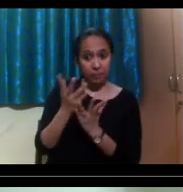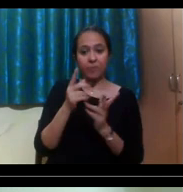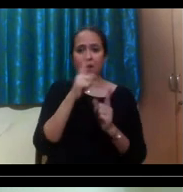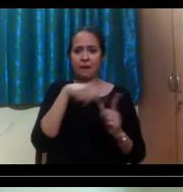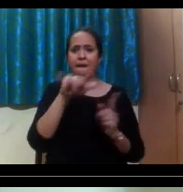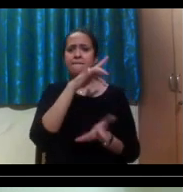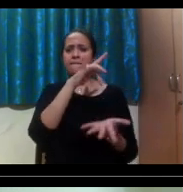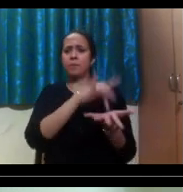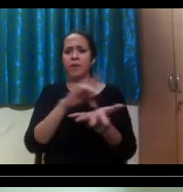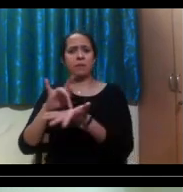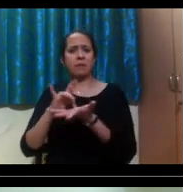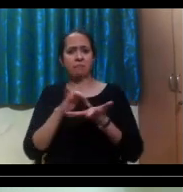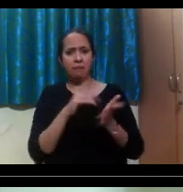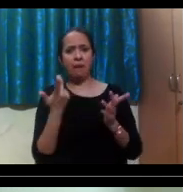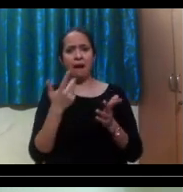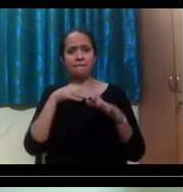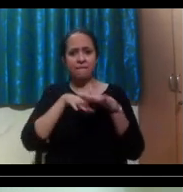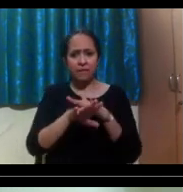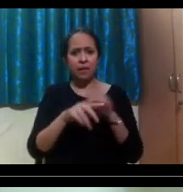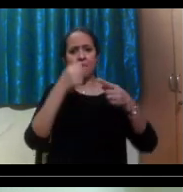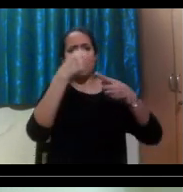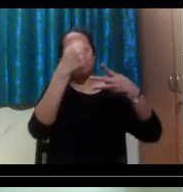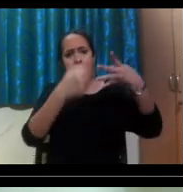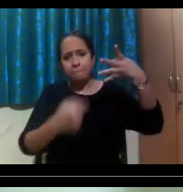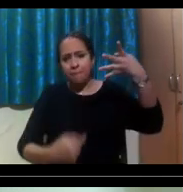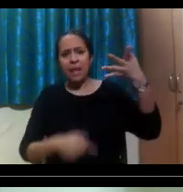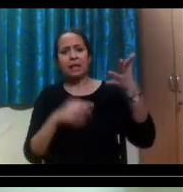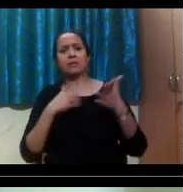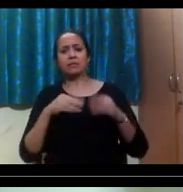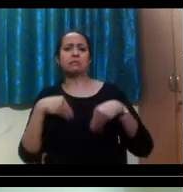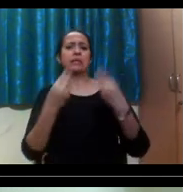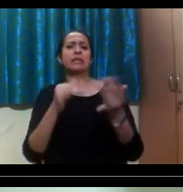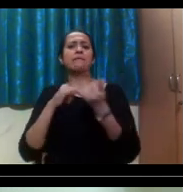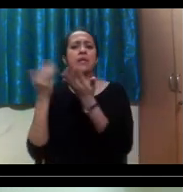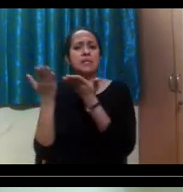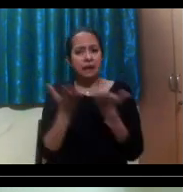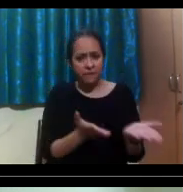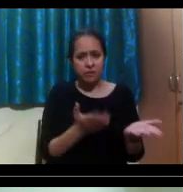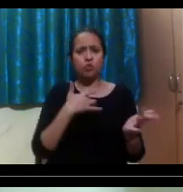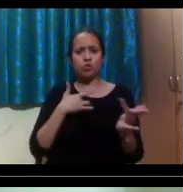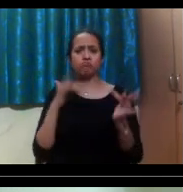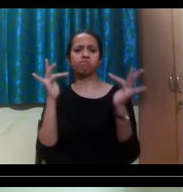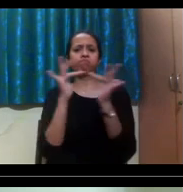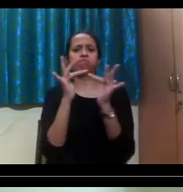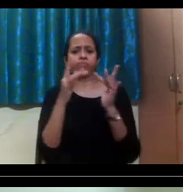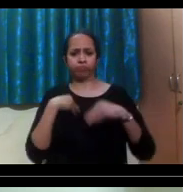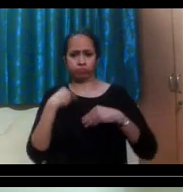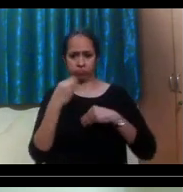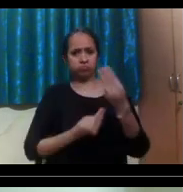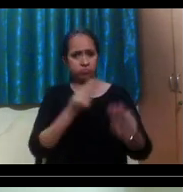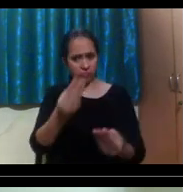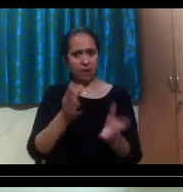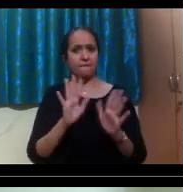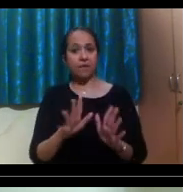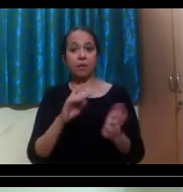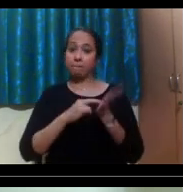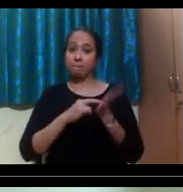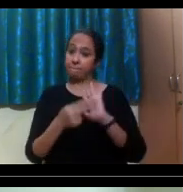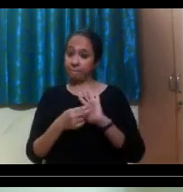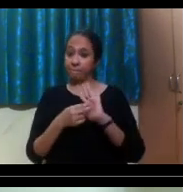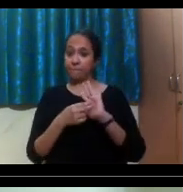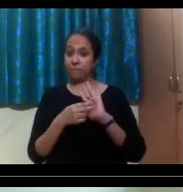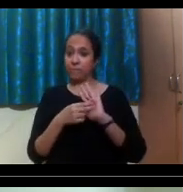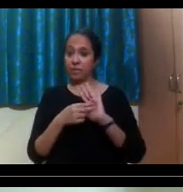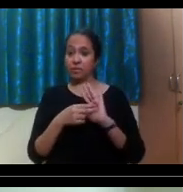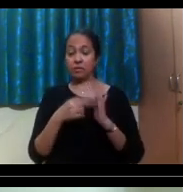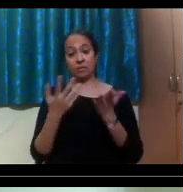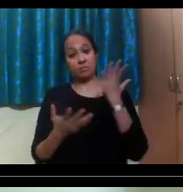where they might have a list of people who would provide those services or help connect you with those services. And so, um, I know a